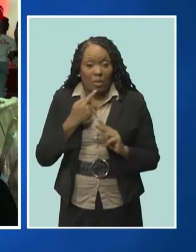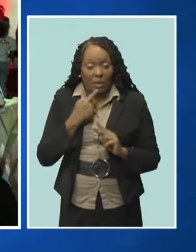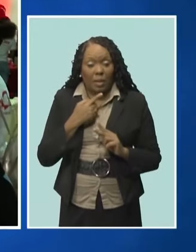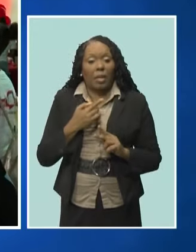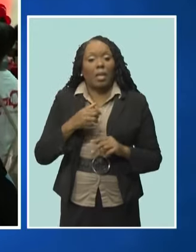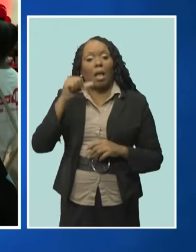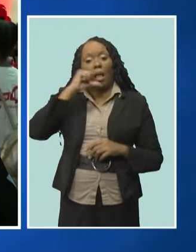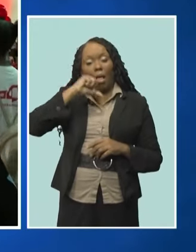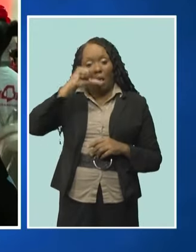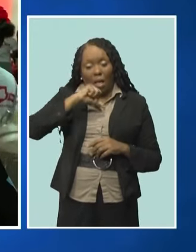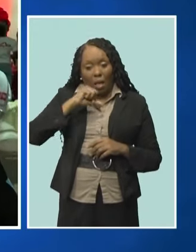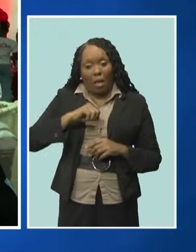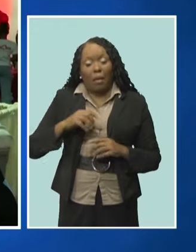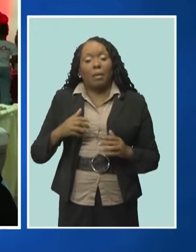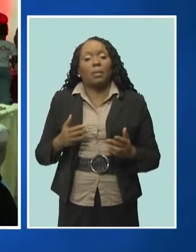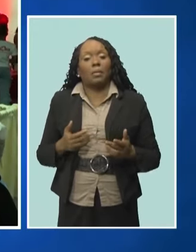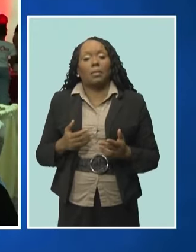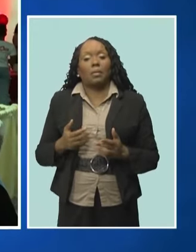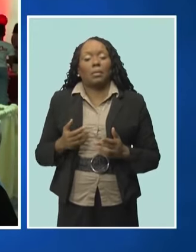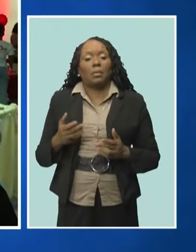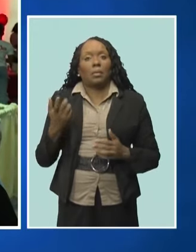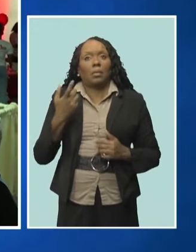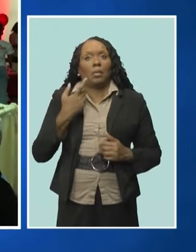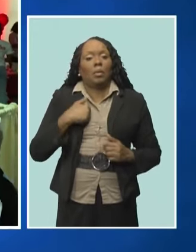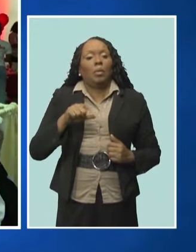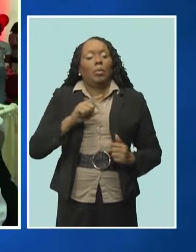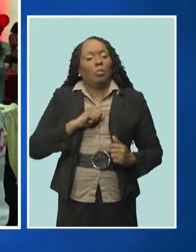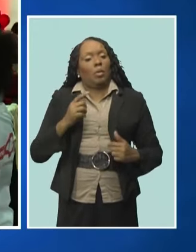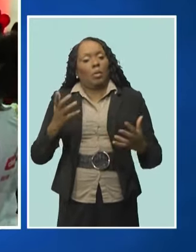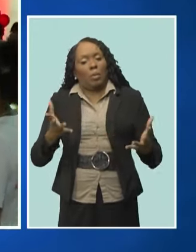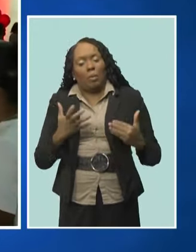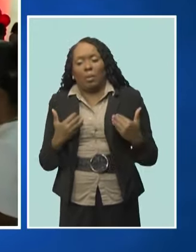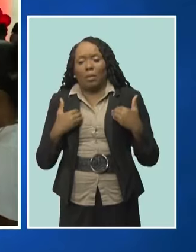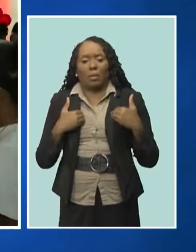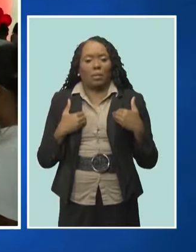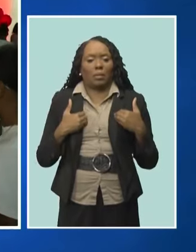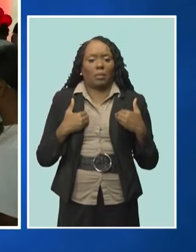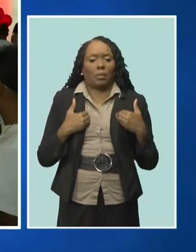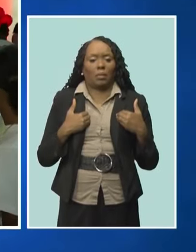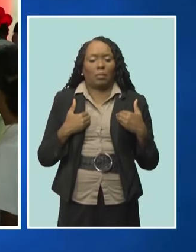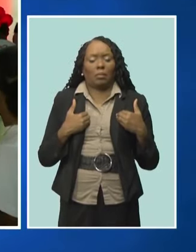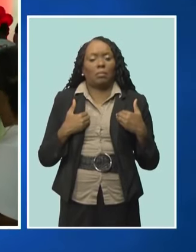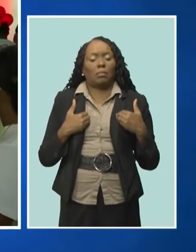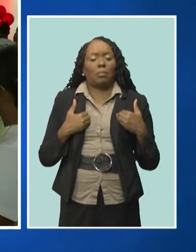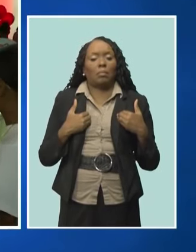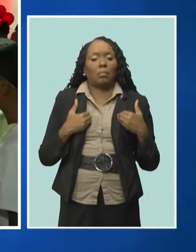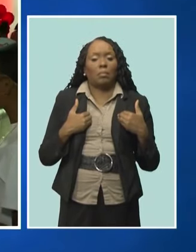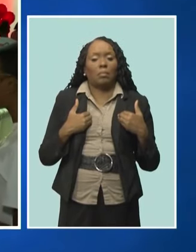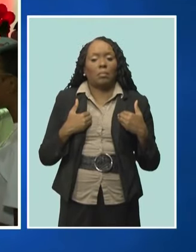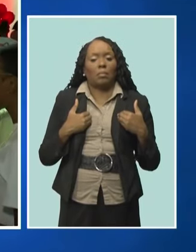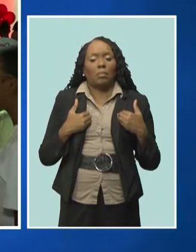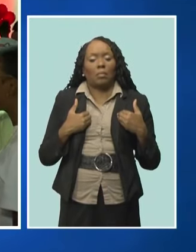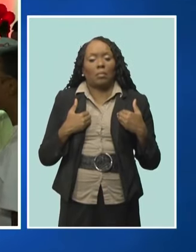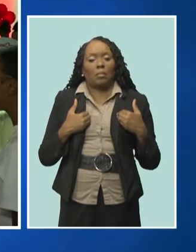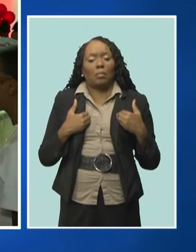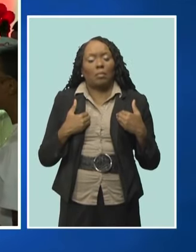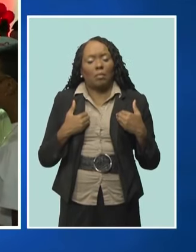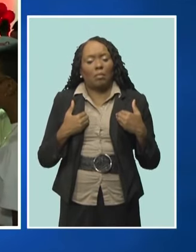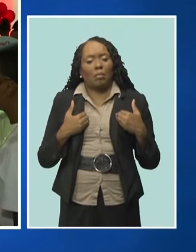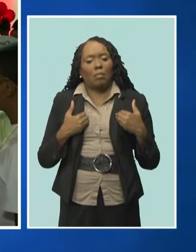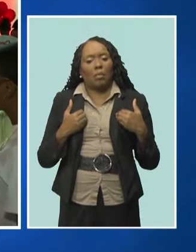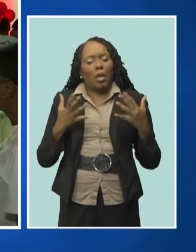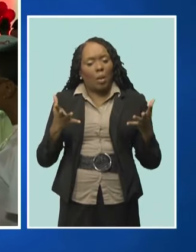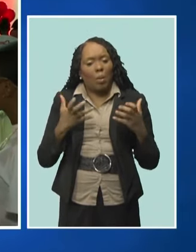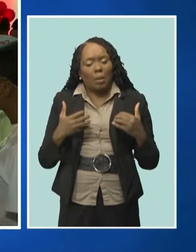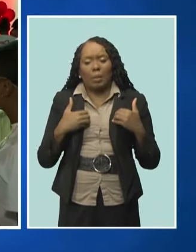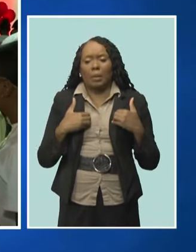we are using this opportunity to actually simulate some of the substance use feeling for the young person to discourage